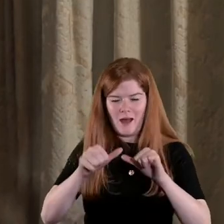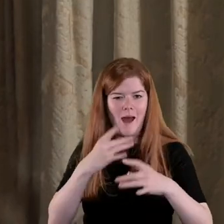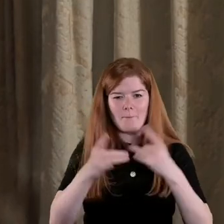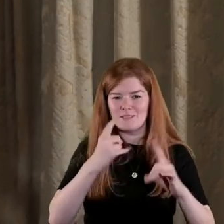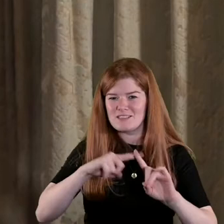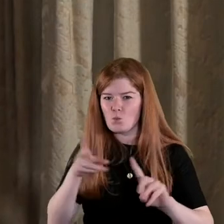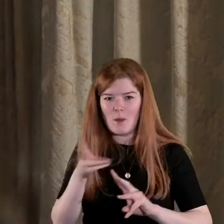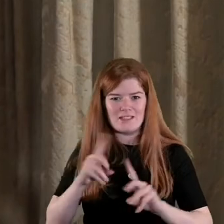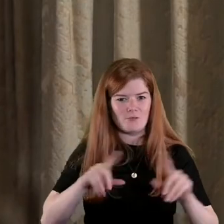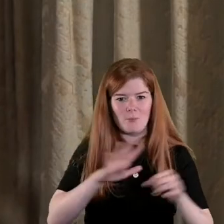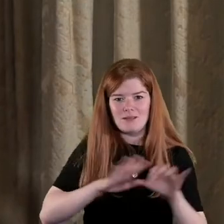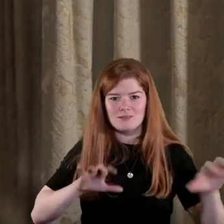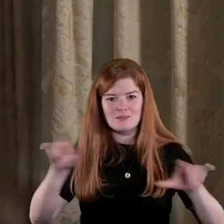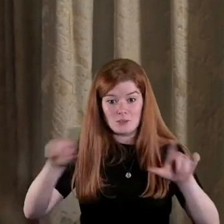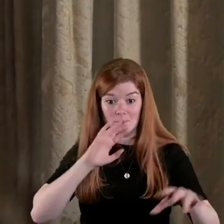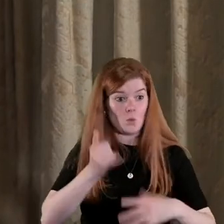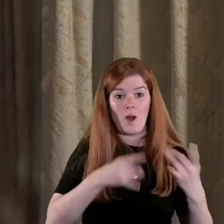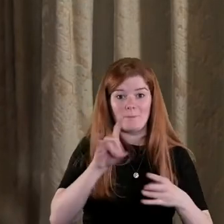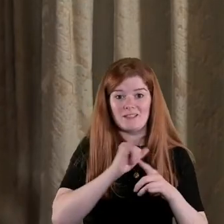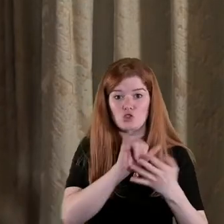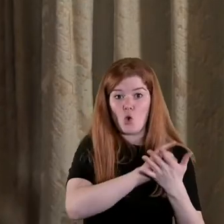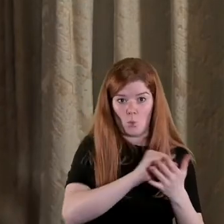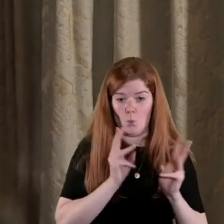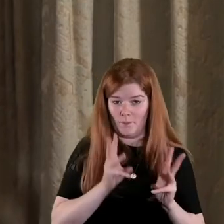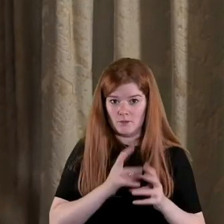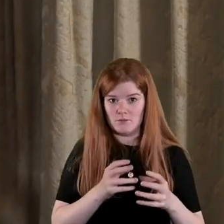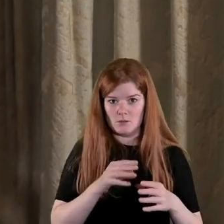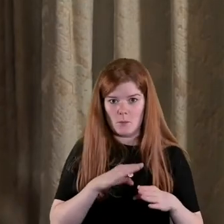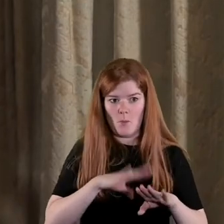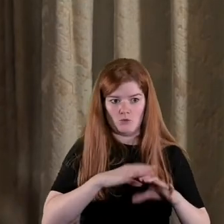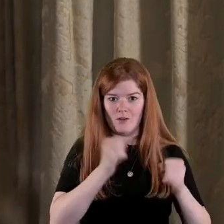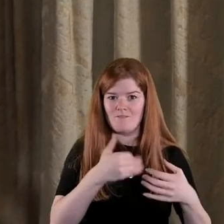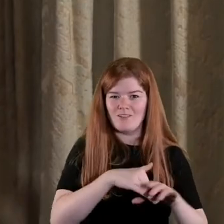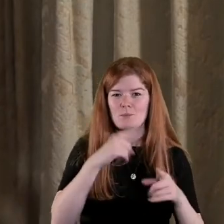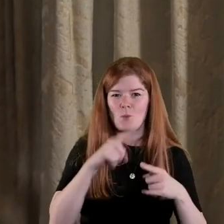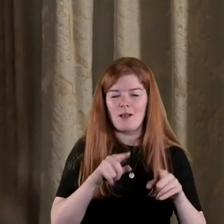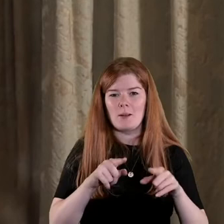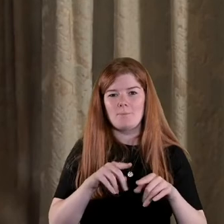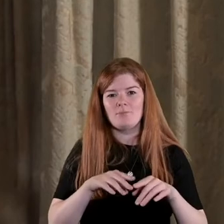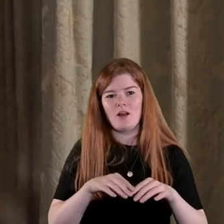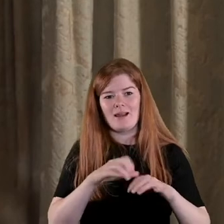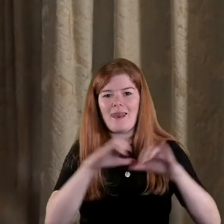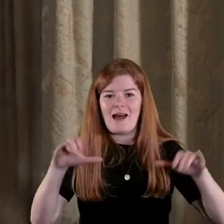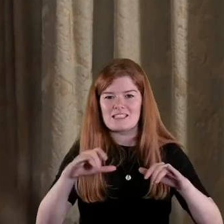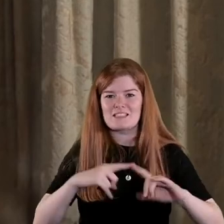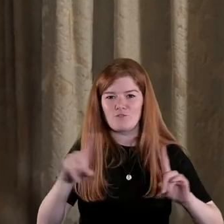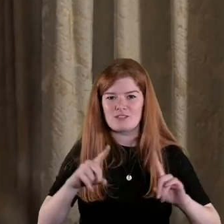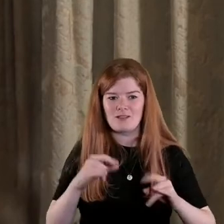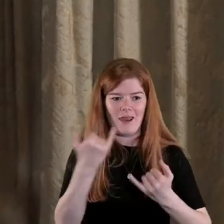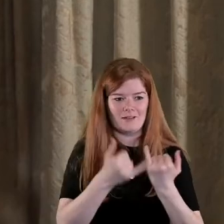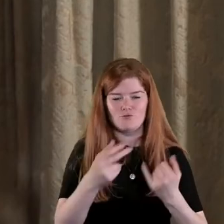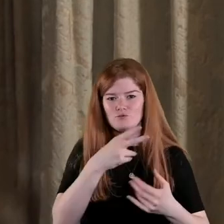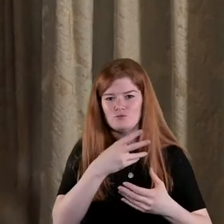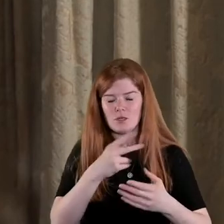ways in different places so women are more prominent but also class is more obvious trade unions and